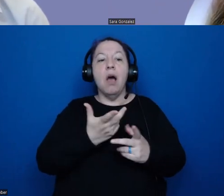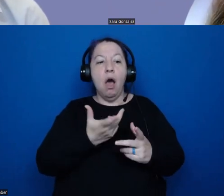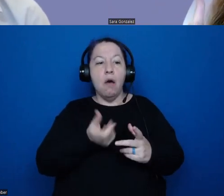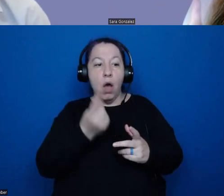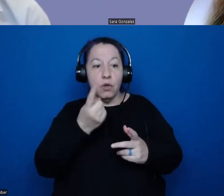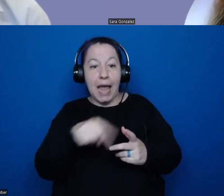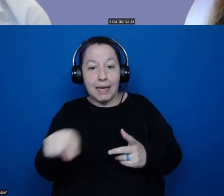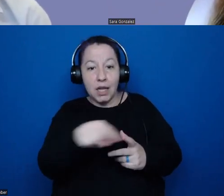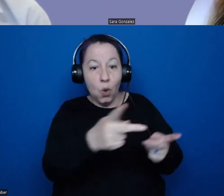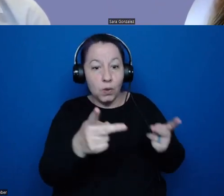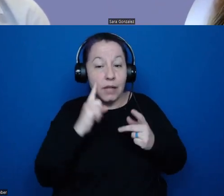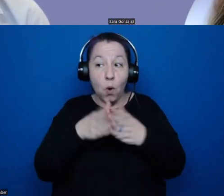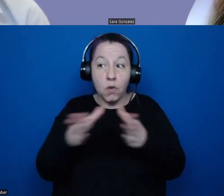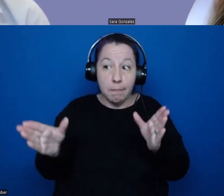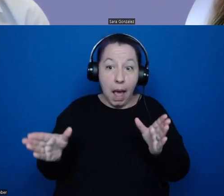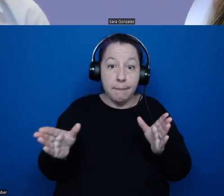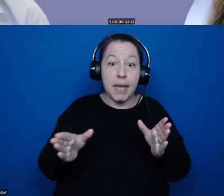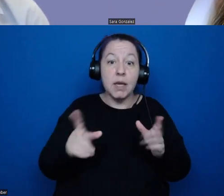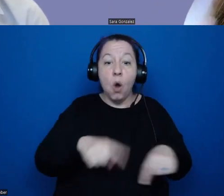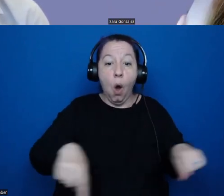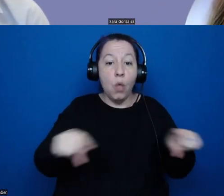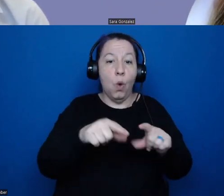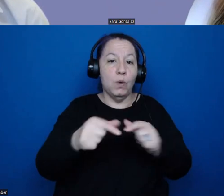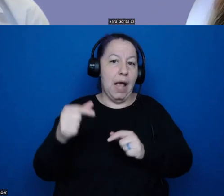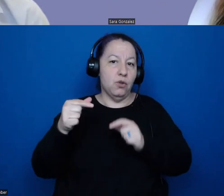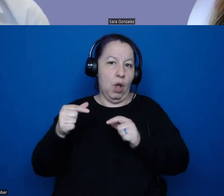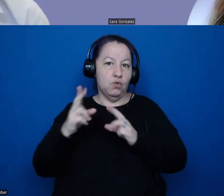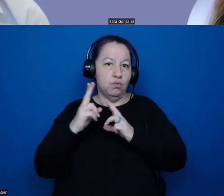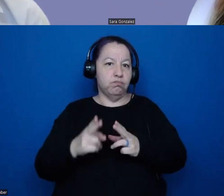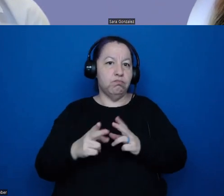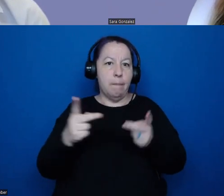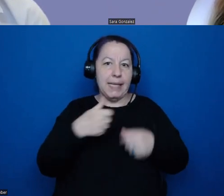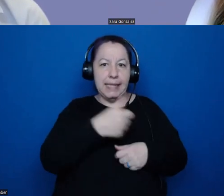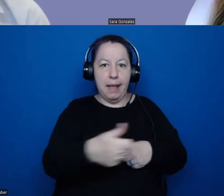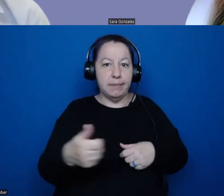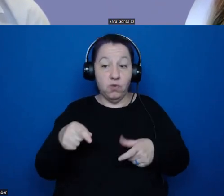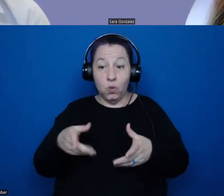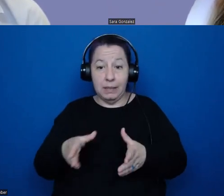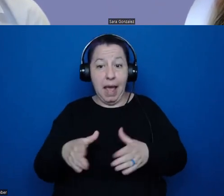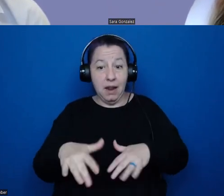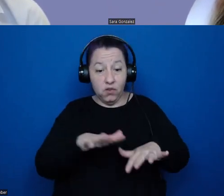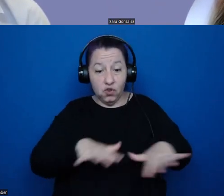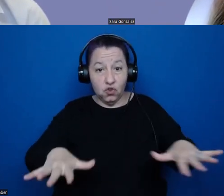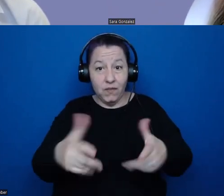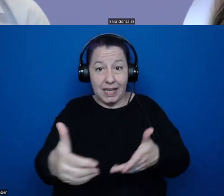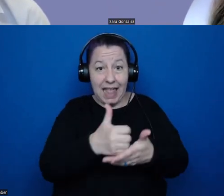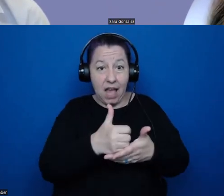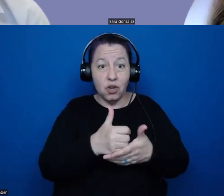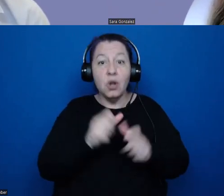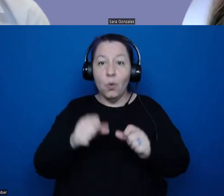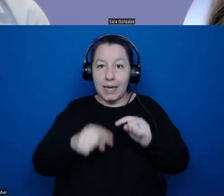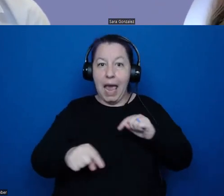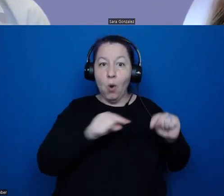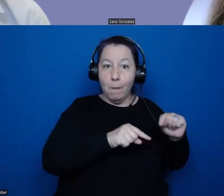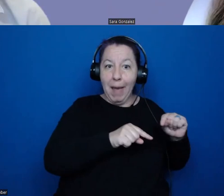upon those ancestral places themselves. So actually, this method of circus collection is such that we can go back to those sites, for example, in